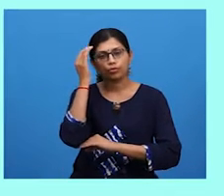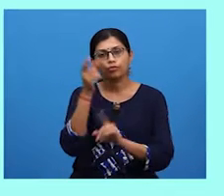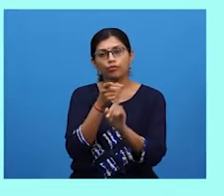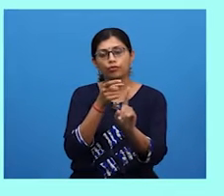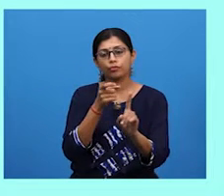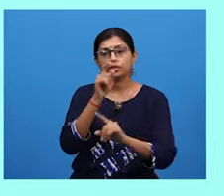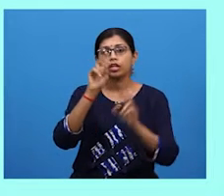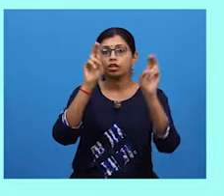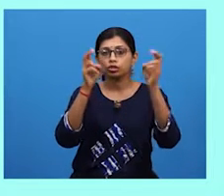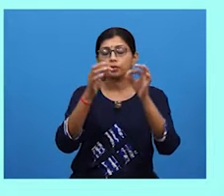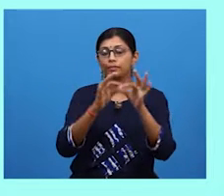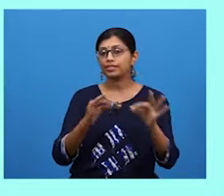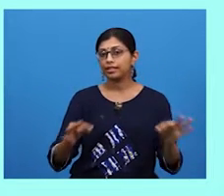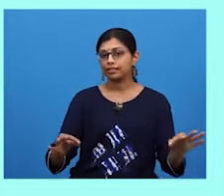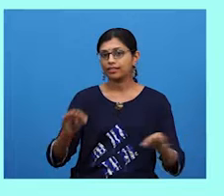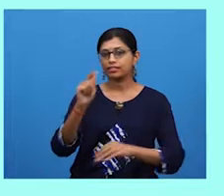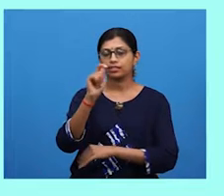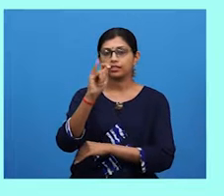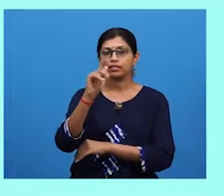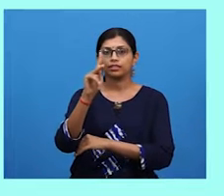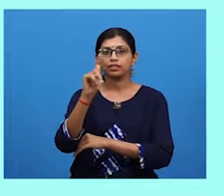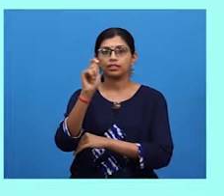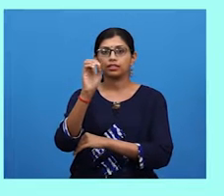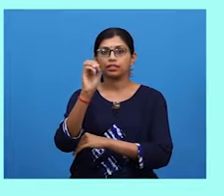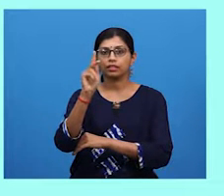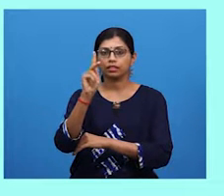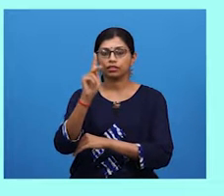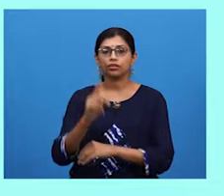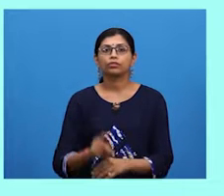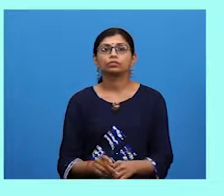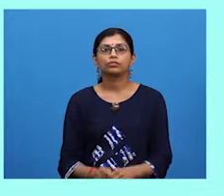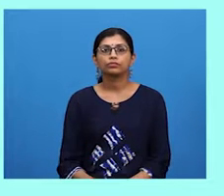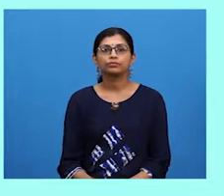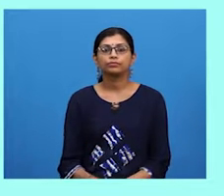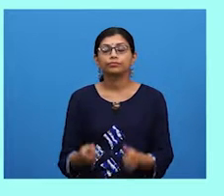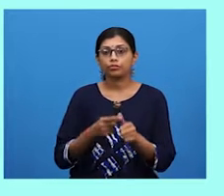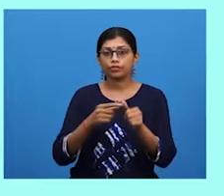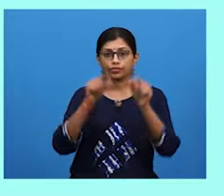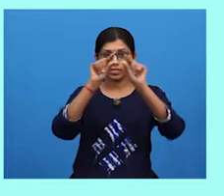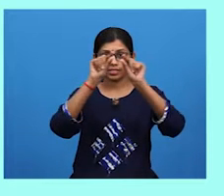sentence that TikTok appeals to youngsters.